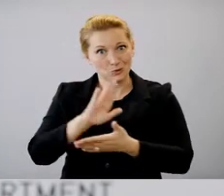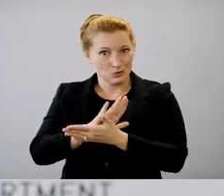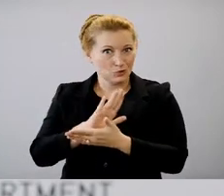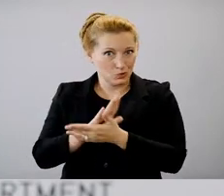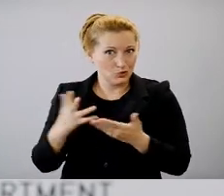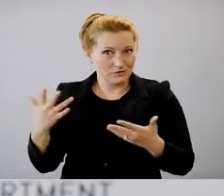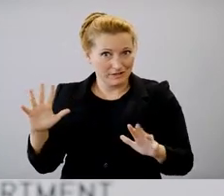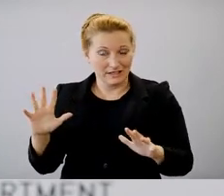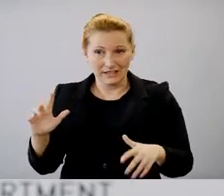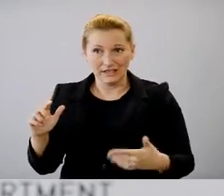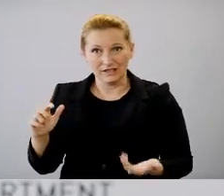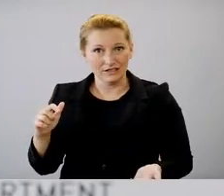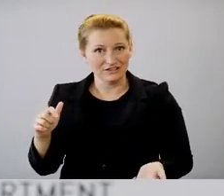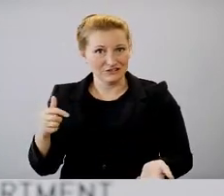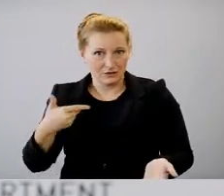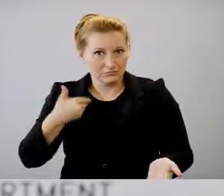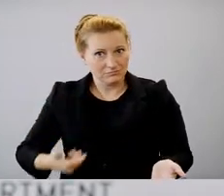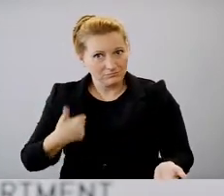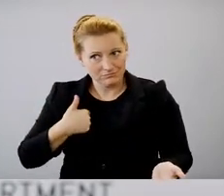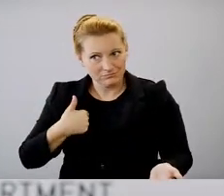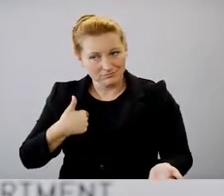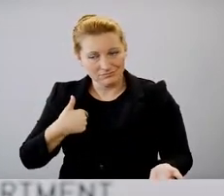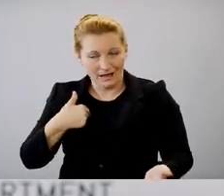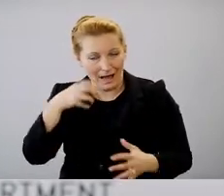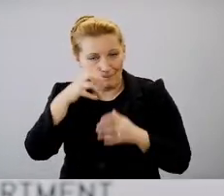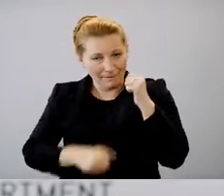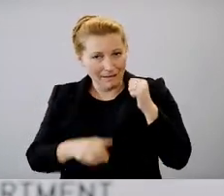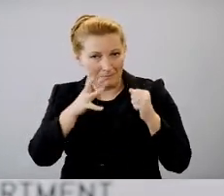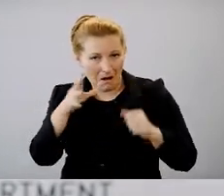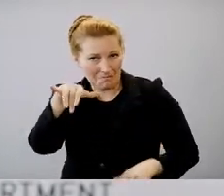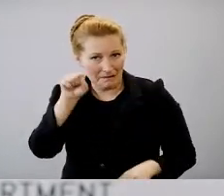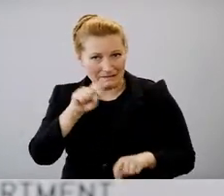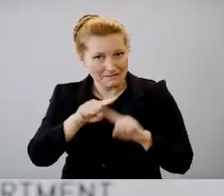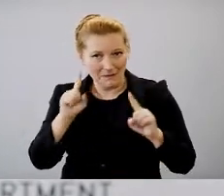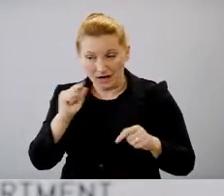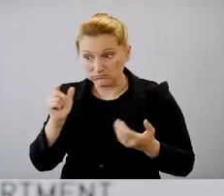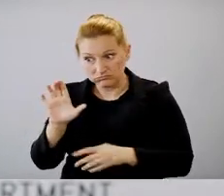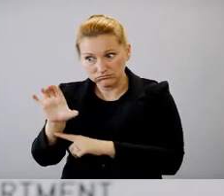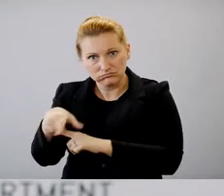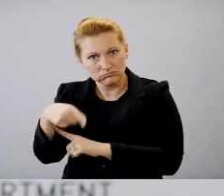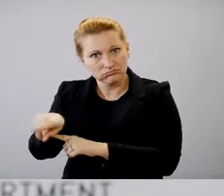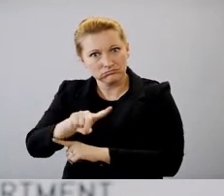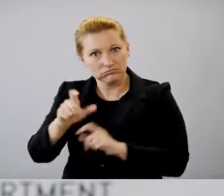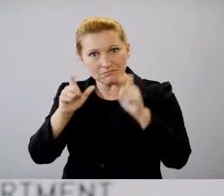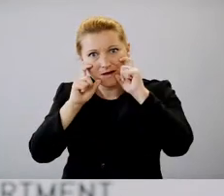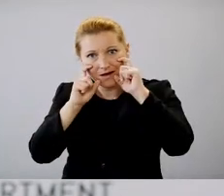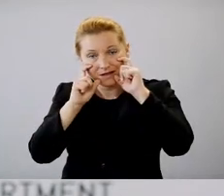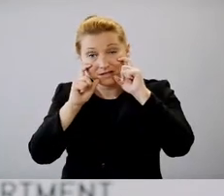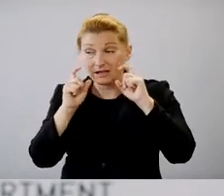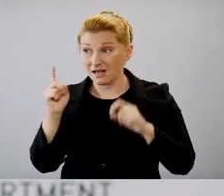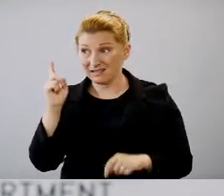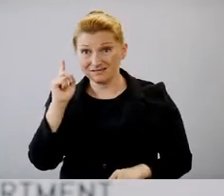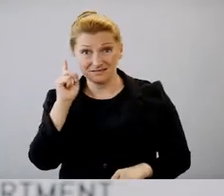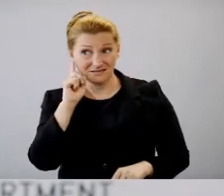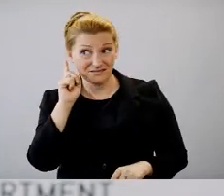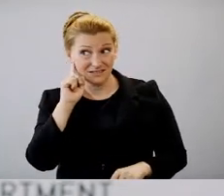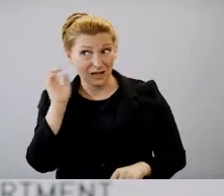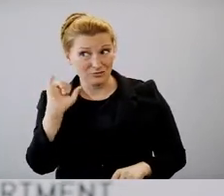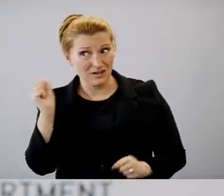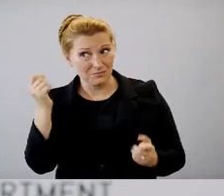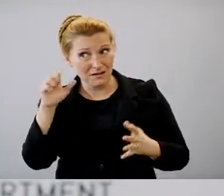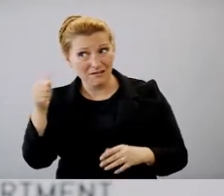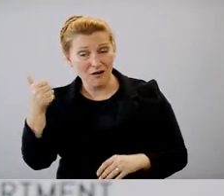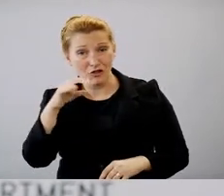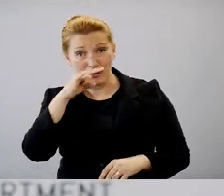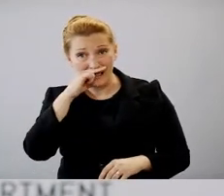mean, mommy is making them wear masks at school. Um, from what I can tell, it sounds like a lot of their friends are wearing masks as